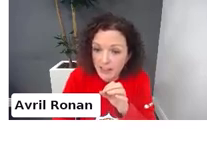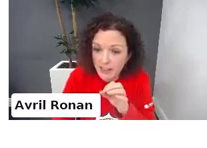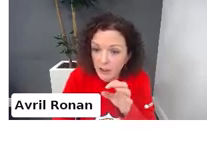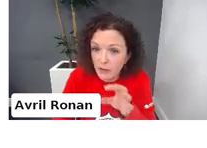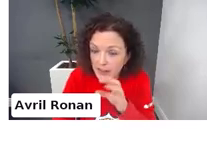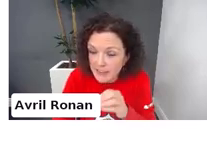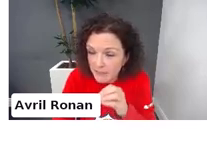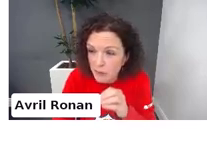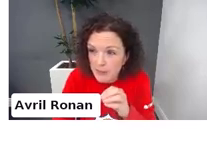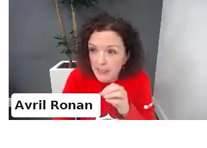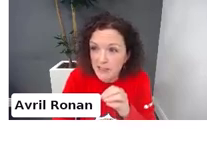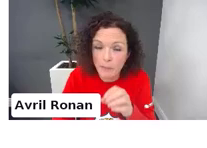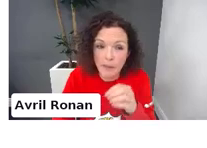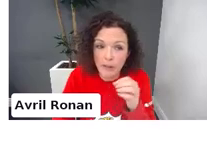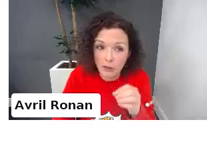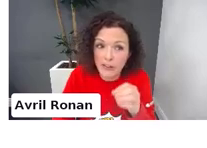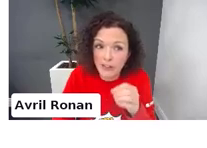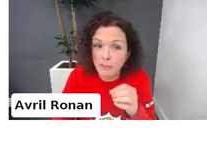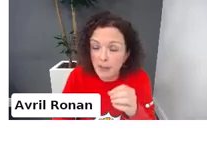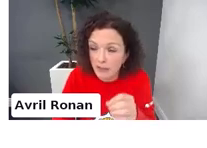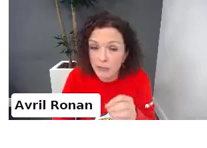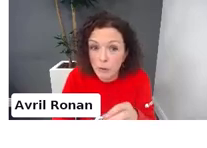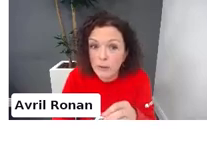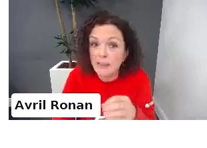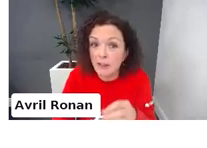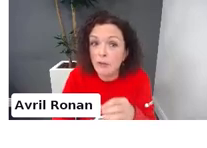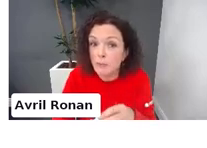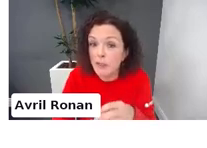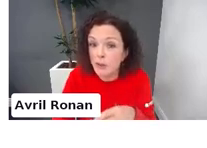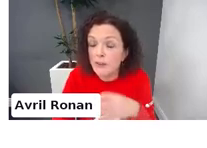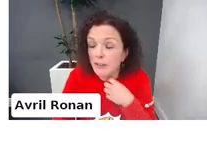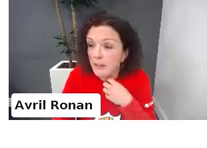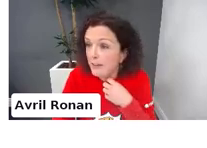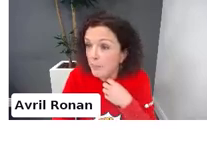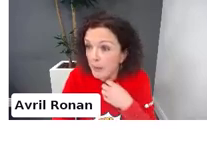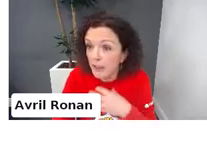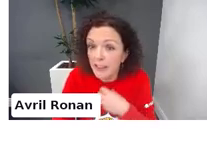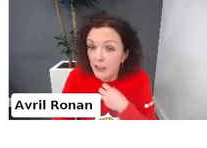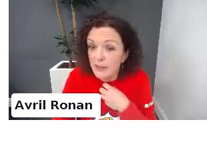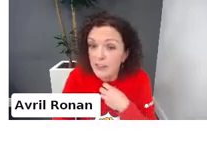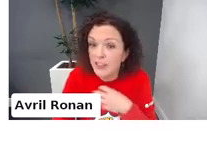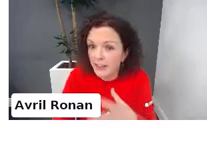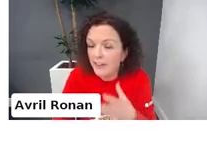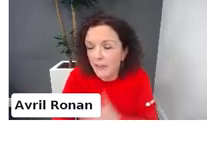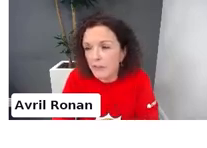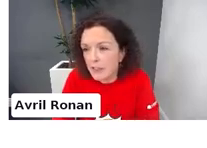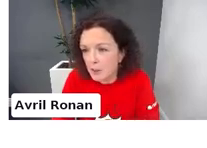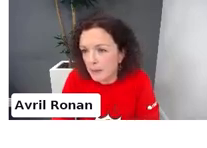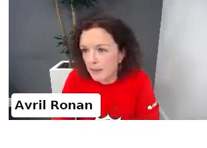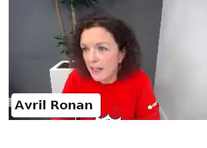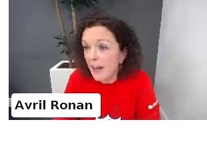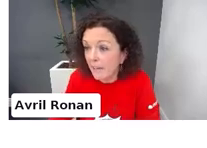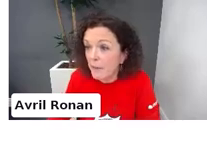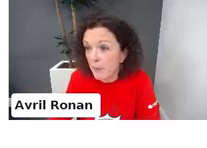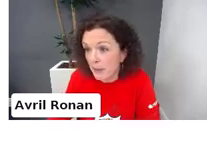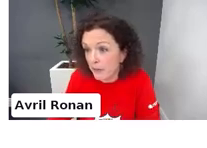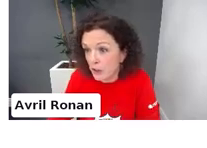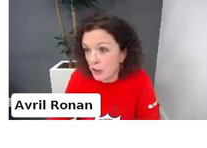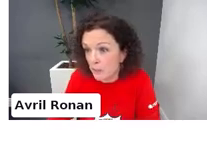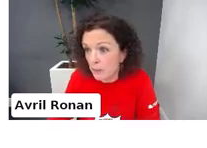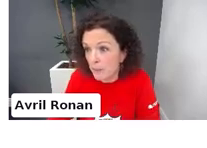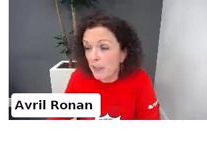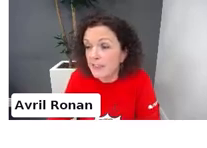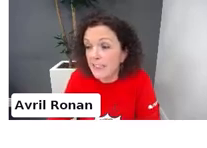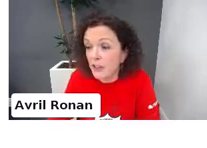Like you've got 70% of them that agree that parent rules around media use, my online usage, they're reasonable and they're